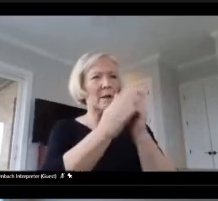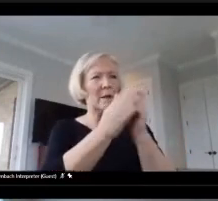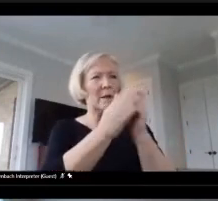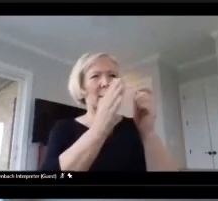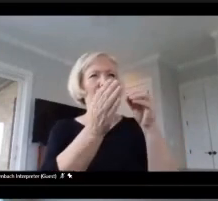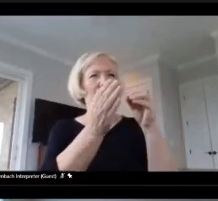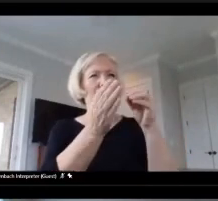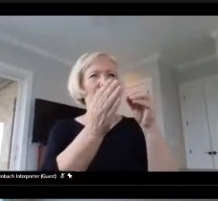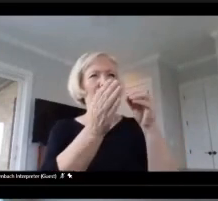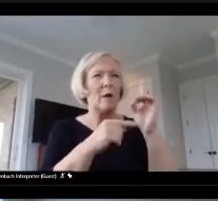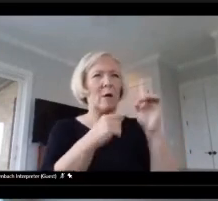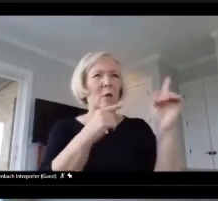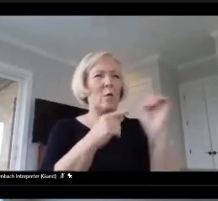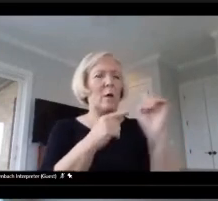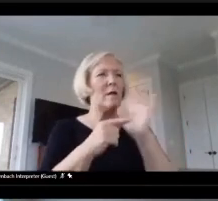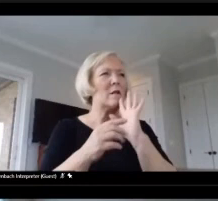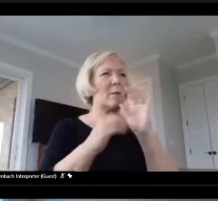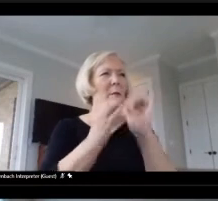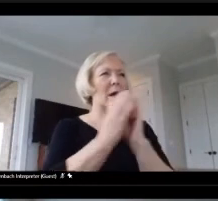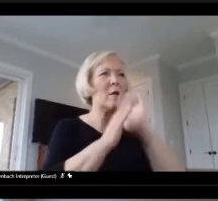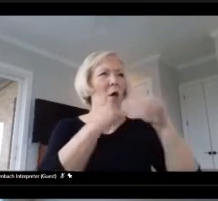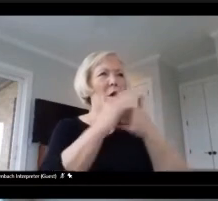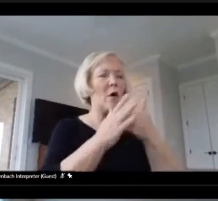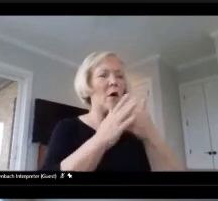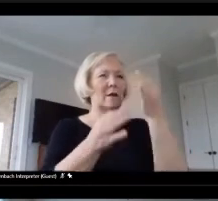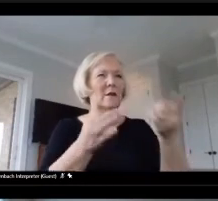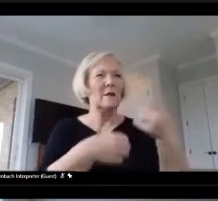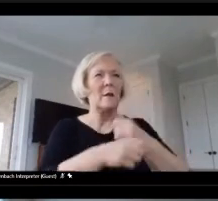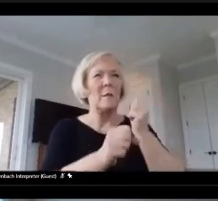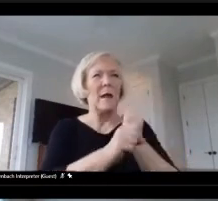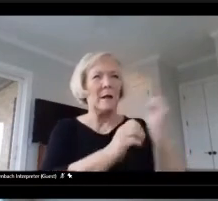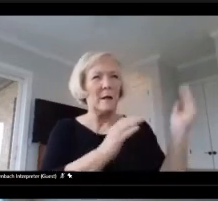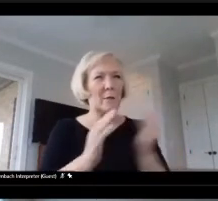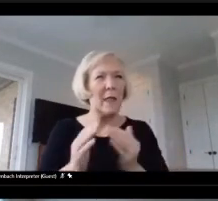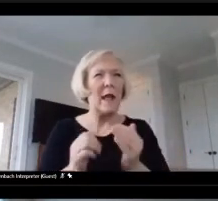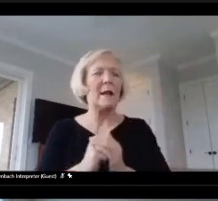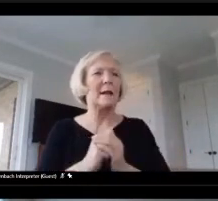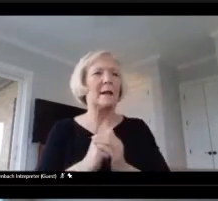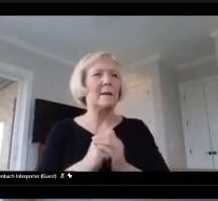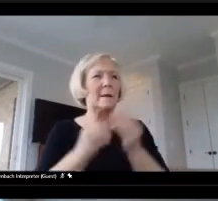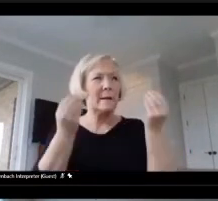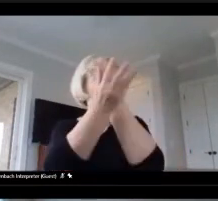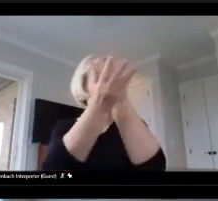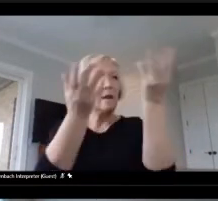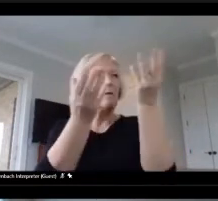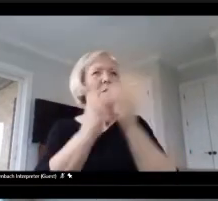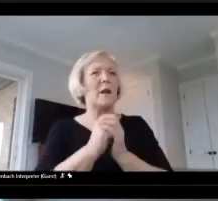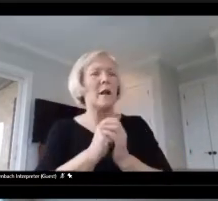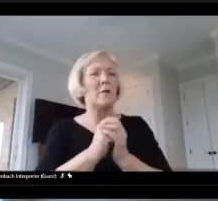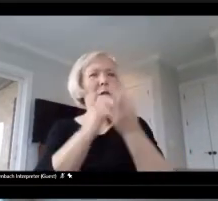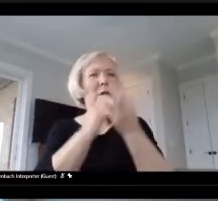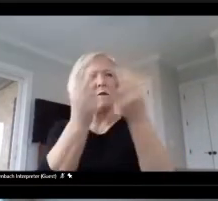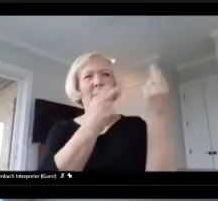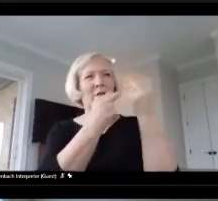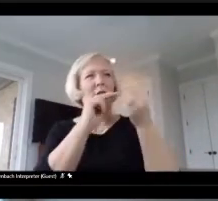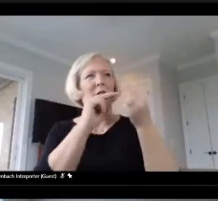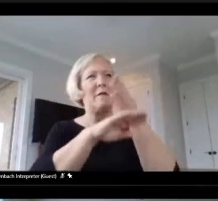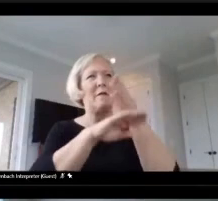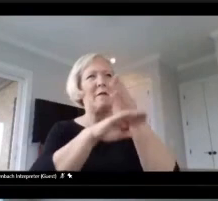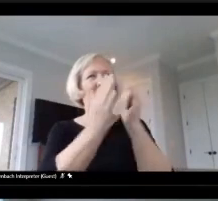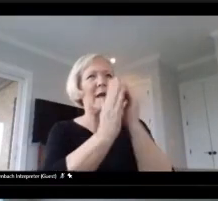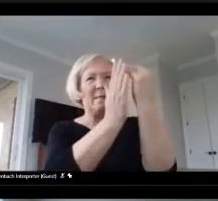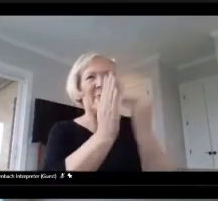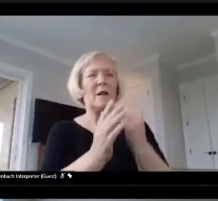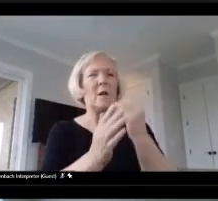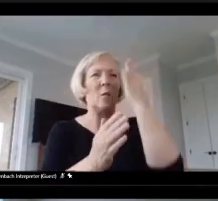about all the decisions they made and the planning and delivery and reflection after that lesson, why they made those